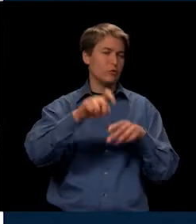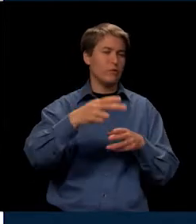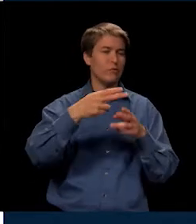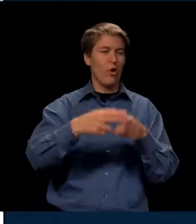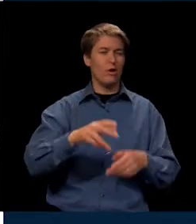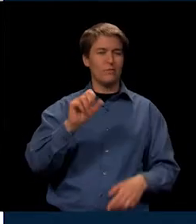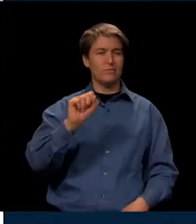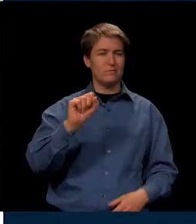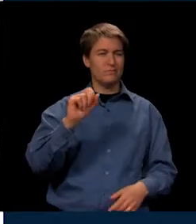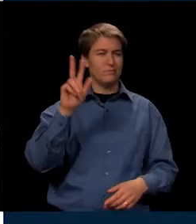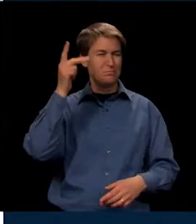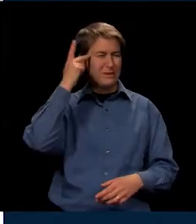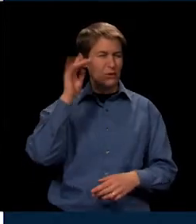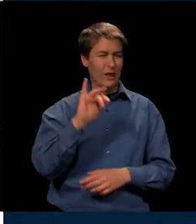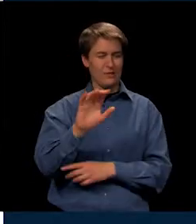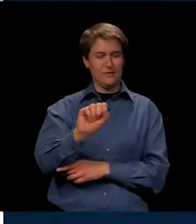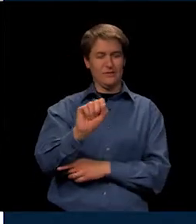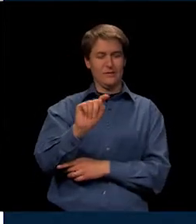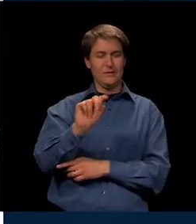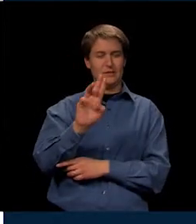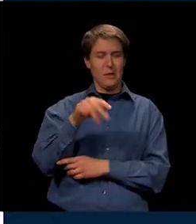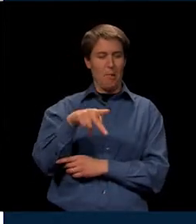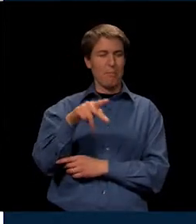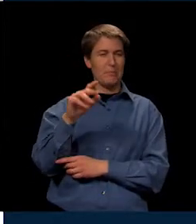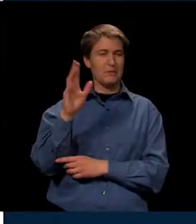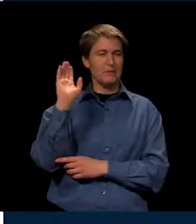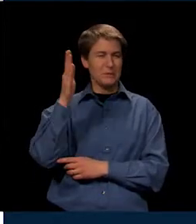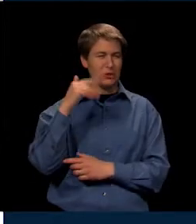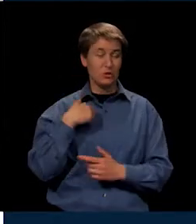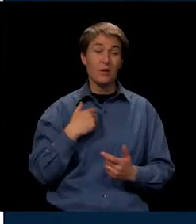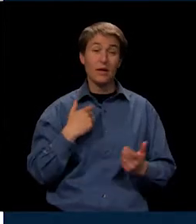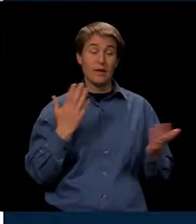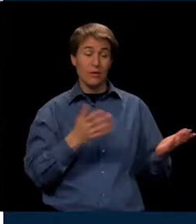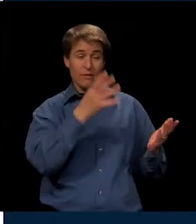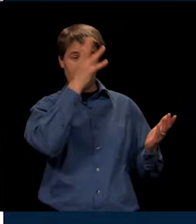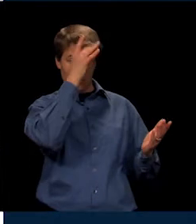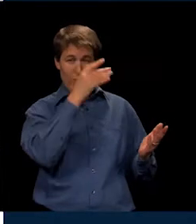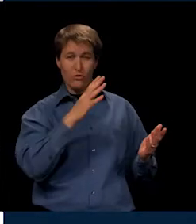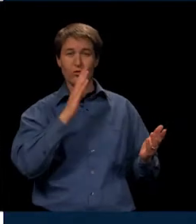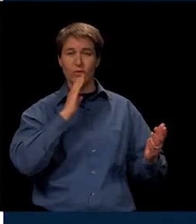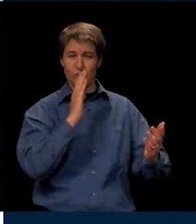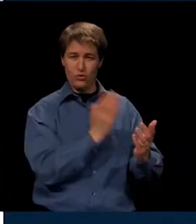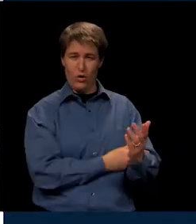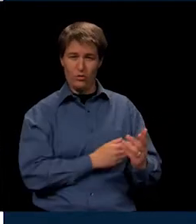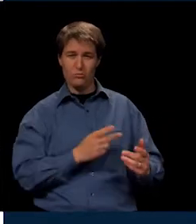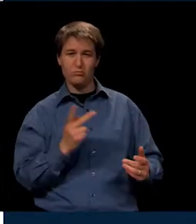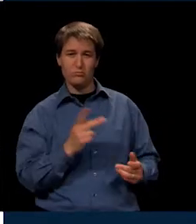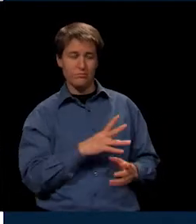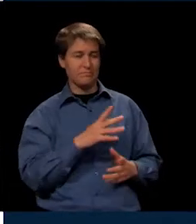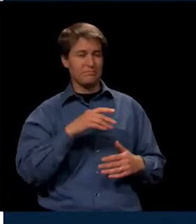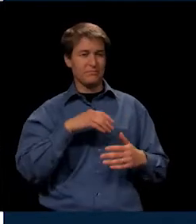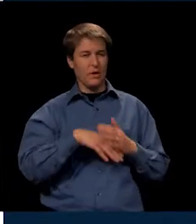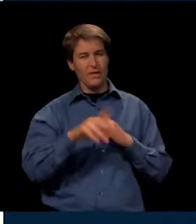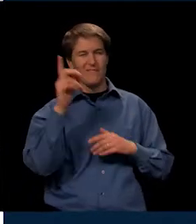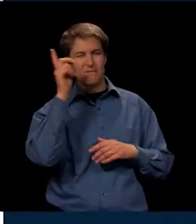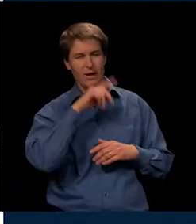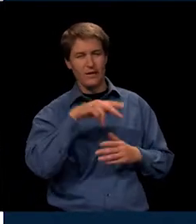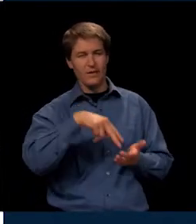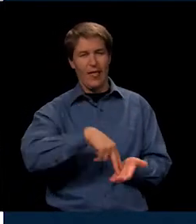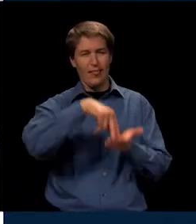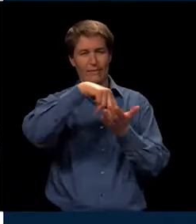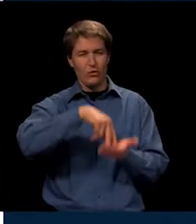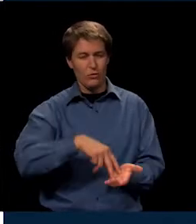speeches. But an opportunity for someone to, here's a father and a daughter that got in an elevator, fake elevator, of course,